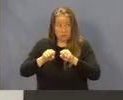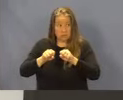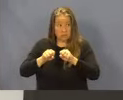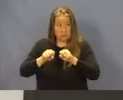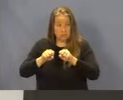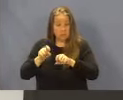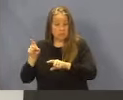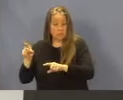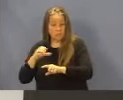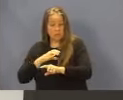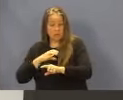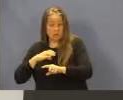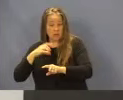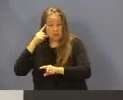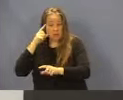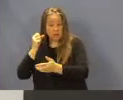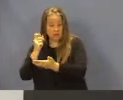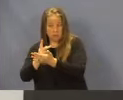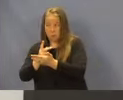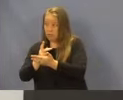Motion? for approval, David Cruz.